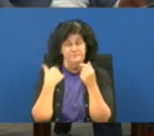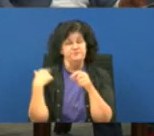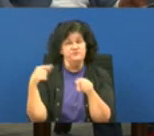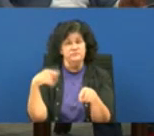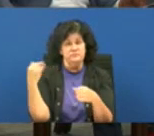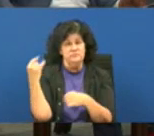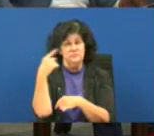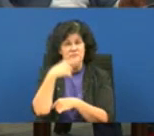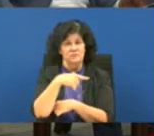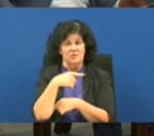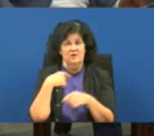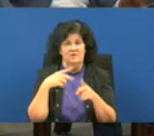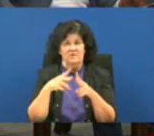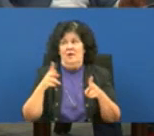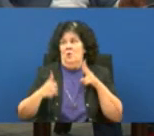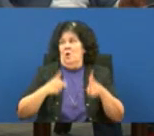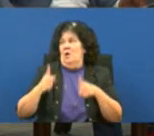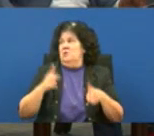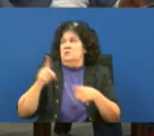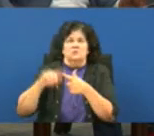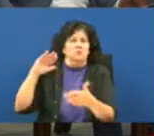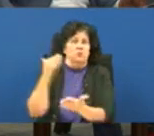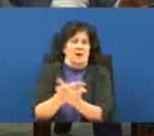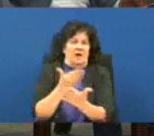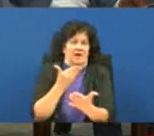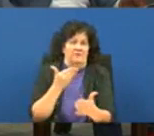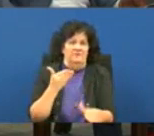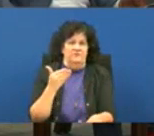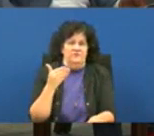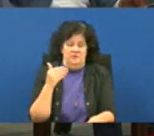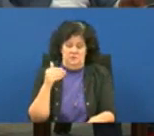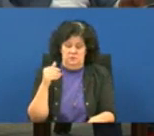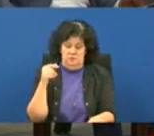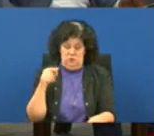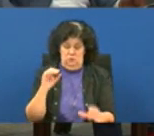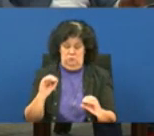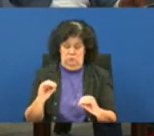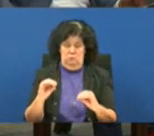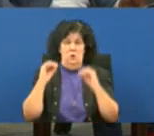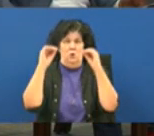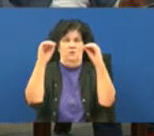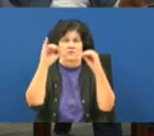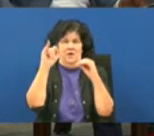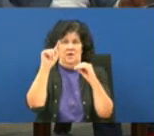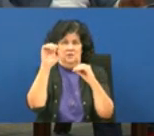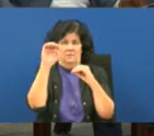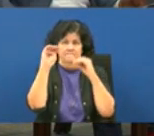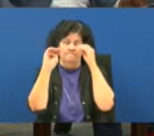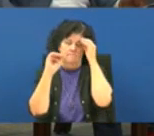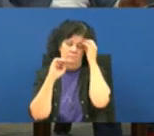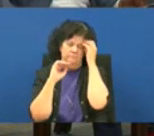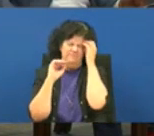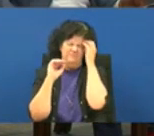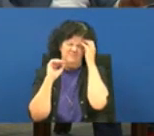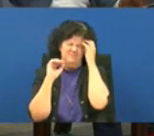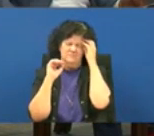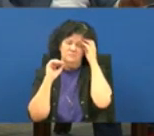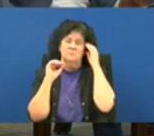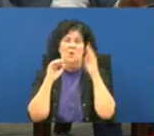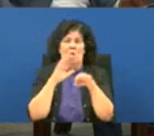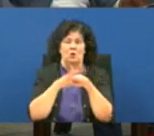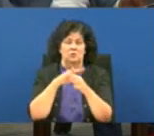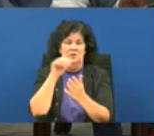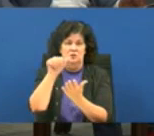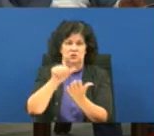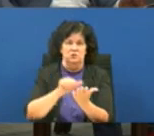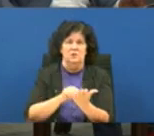very rushed to get here since you moved this item up so um i'm a little bit flustered but i'll try to uh be